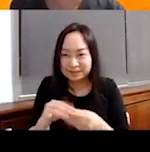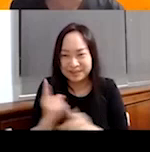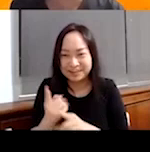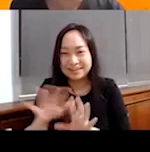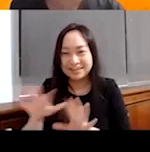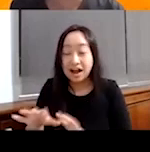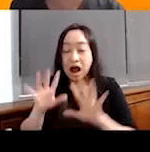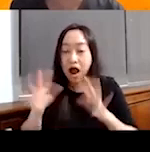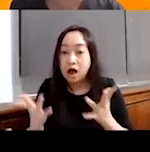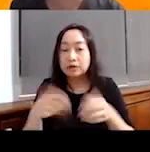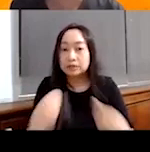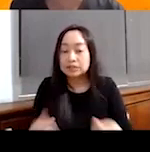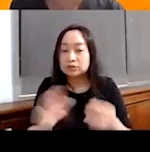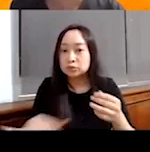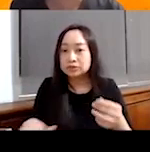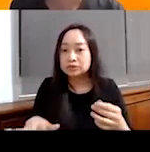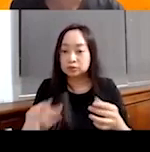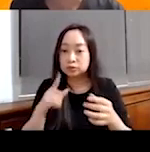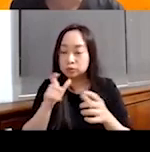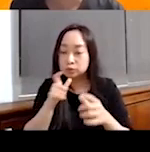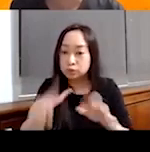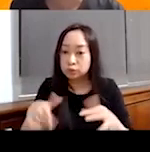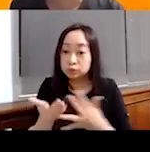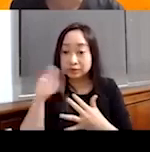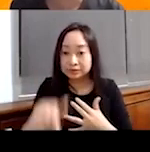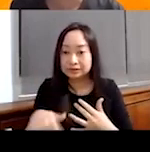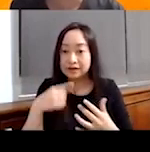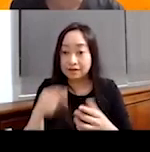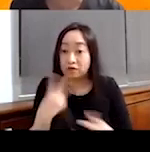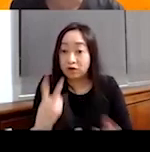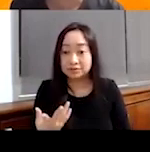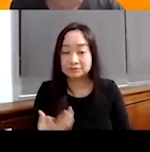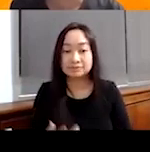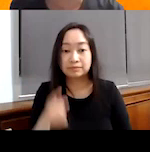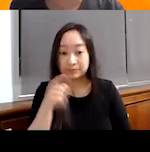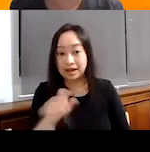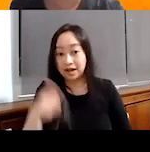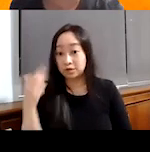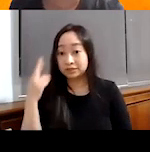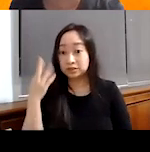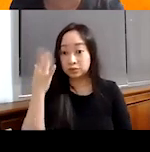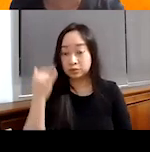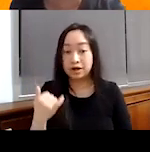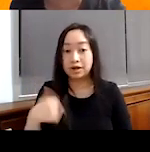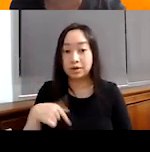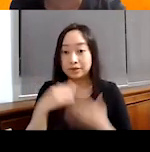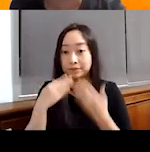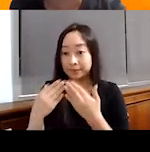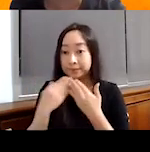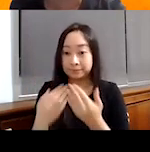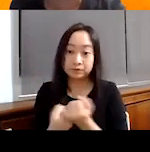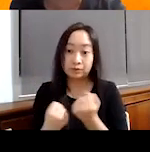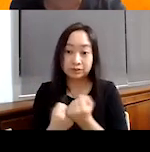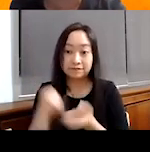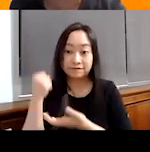children who's going through this a voice? Yeah. Yeah. So this is another reason why I'm really grateful for sponsorship funding because